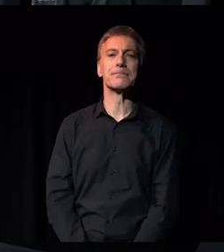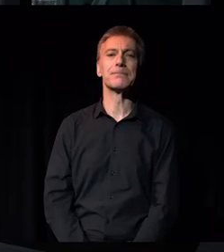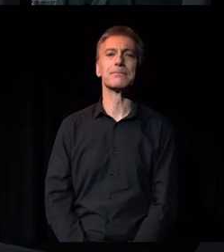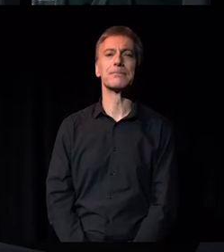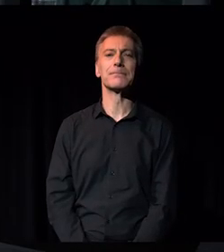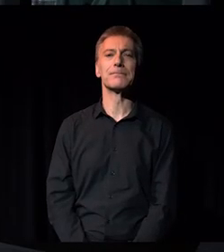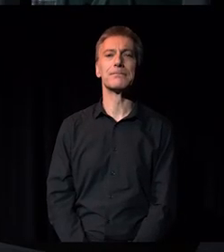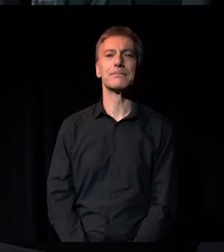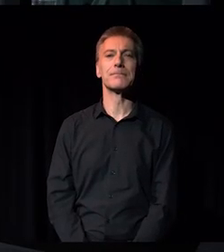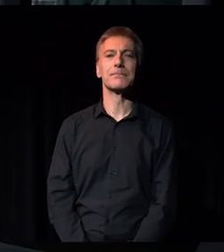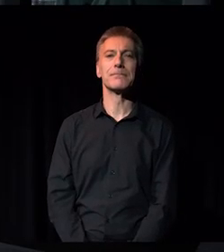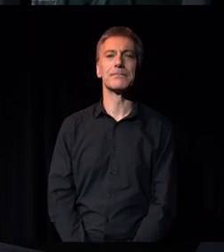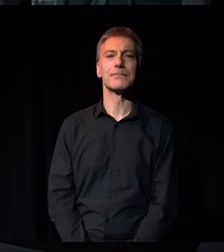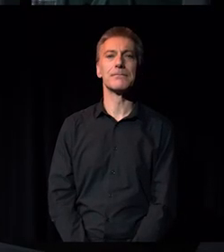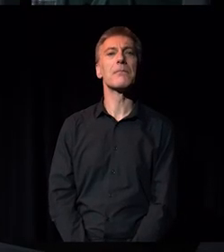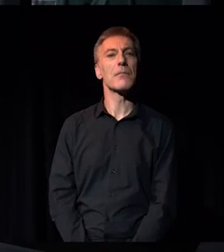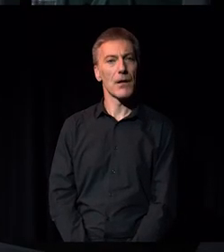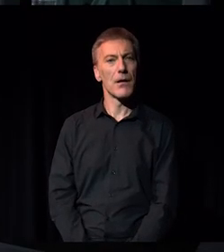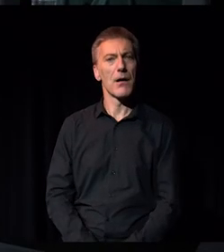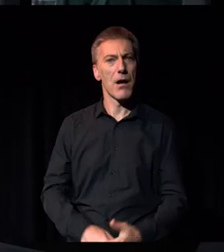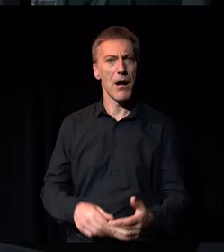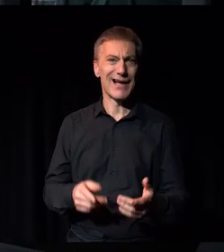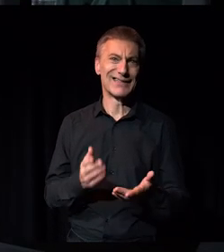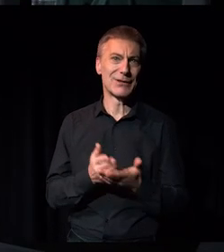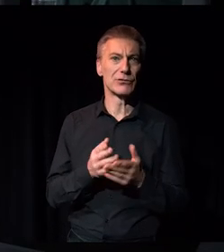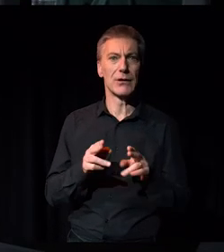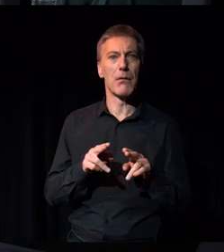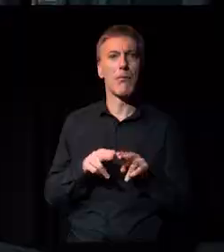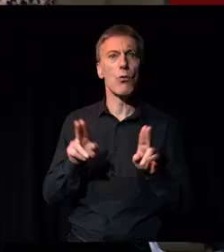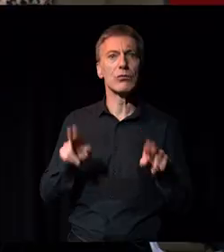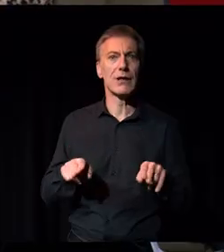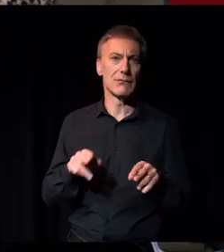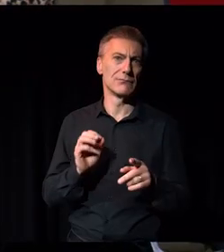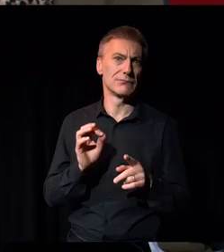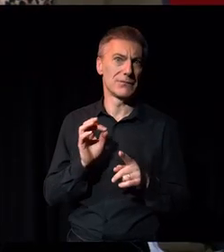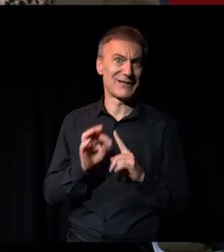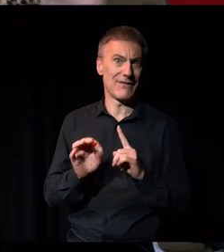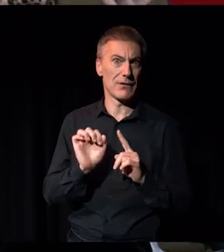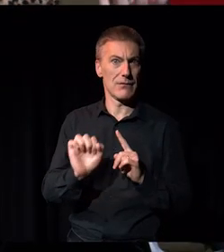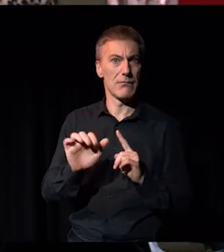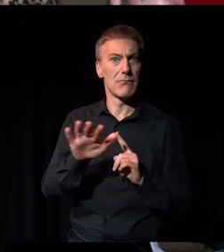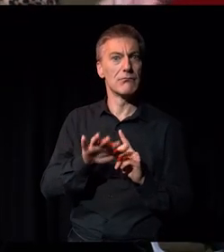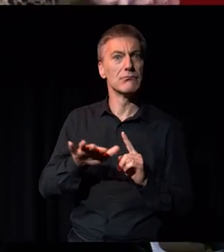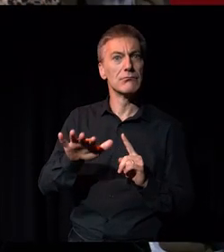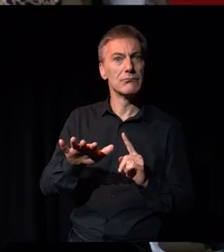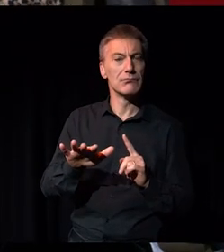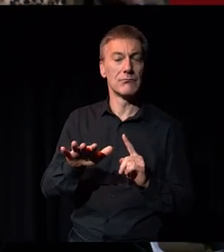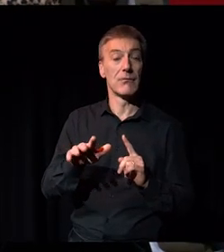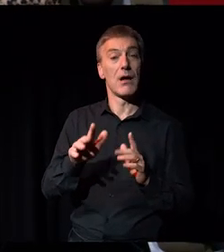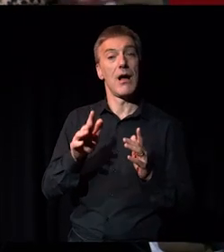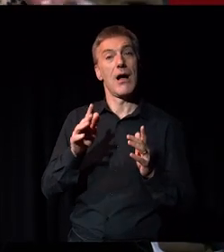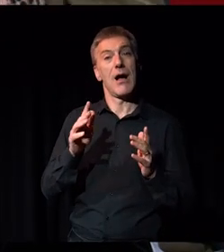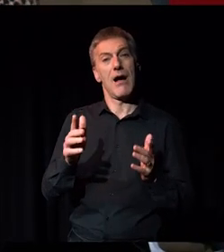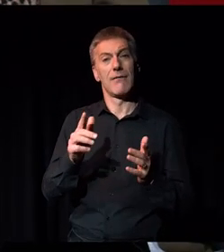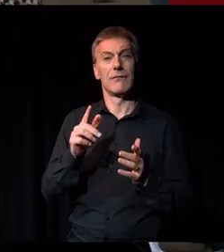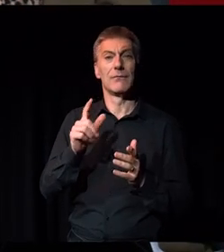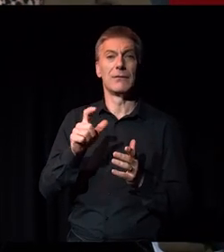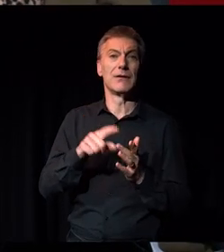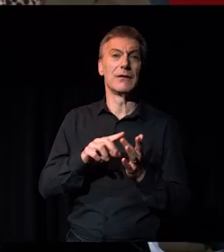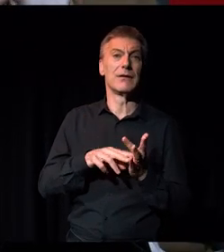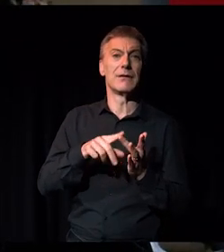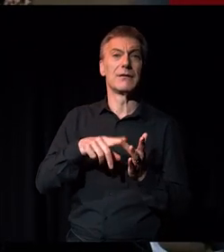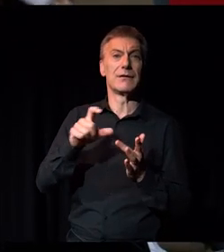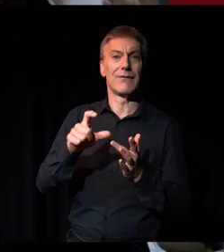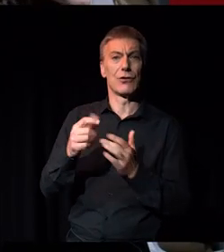Yeah. well, thinking about museums specifically, I mean, they have, you know, a civic duty surely to represent